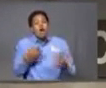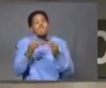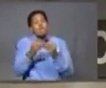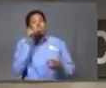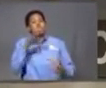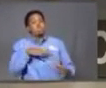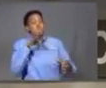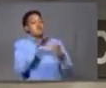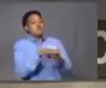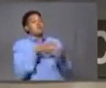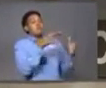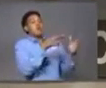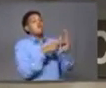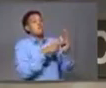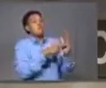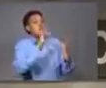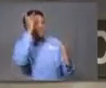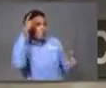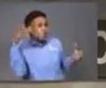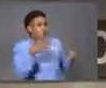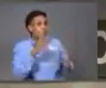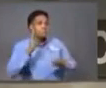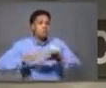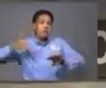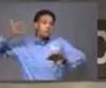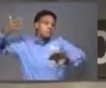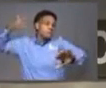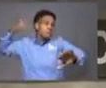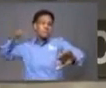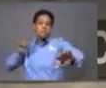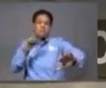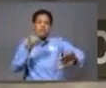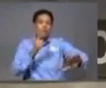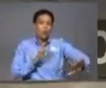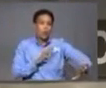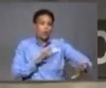female candidates representing the party than ever before. Have a